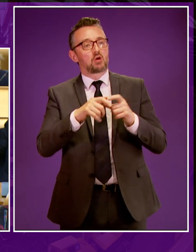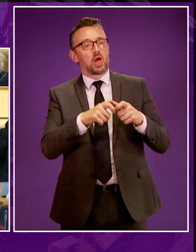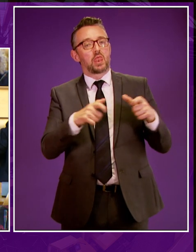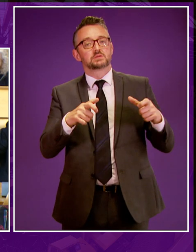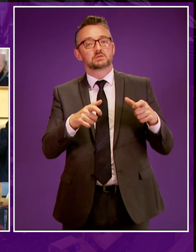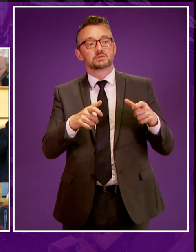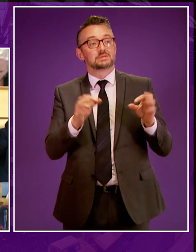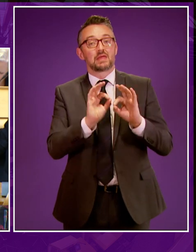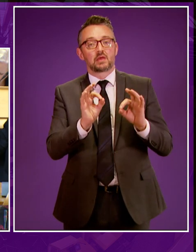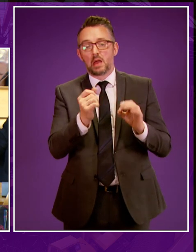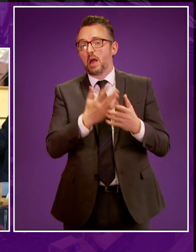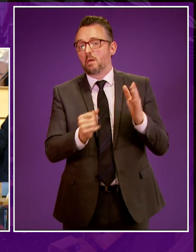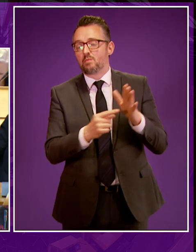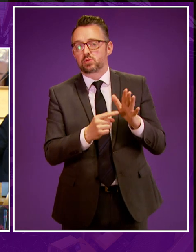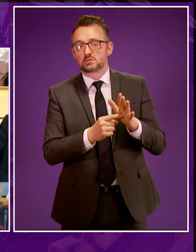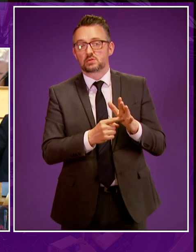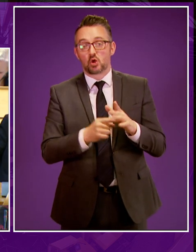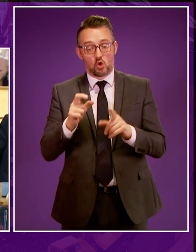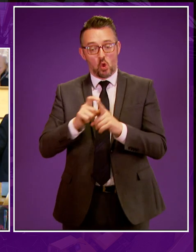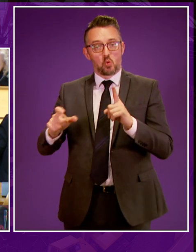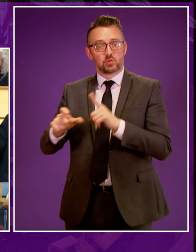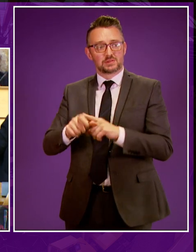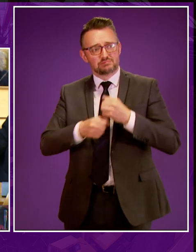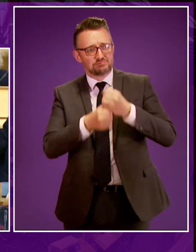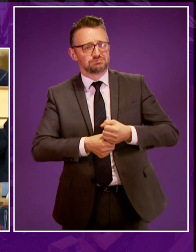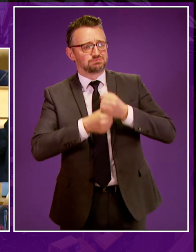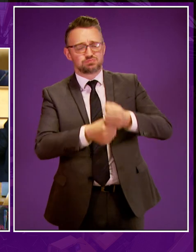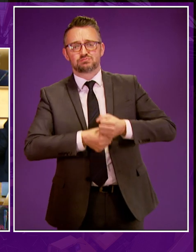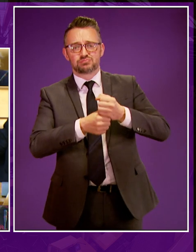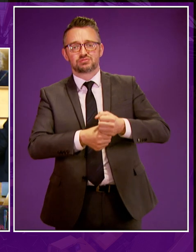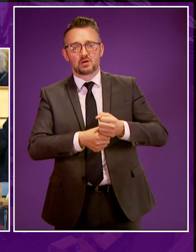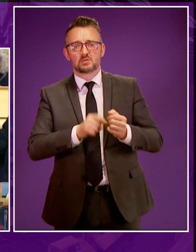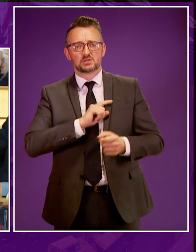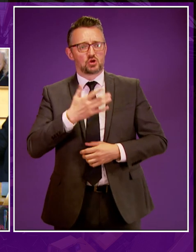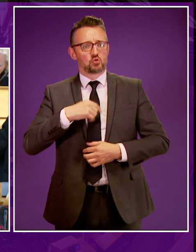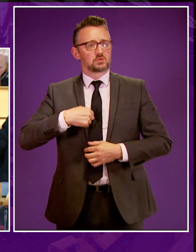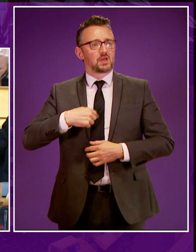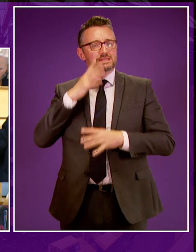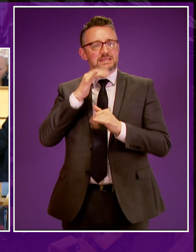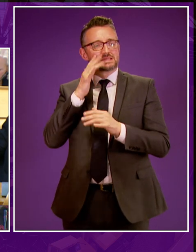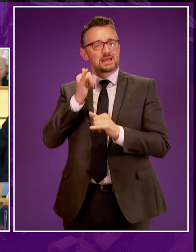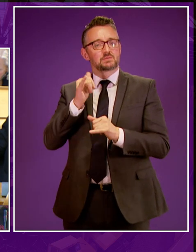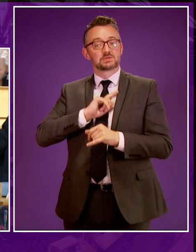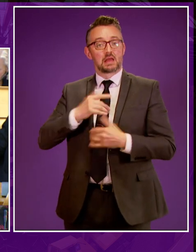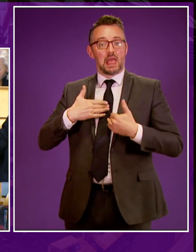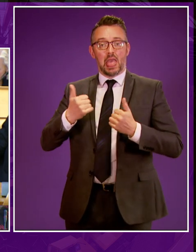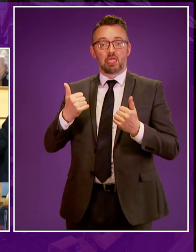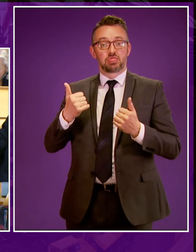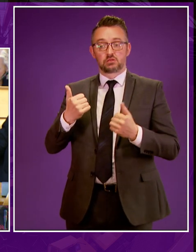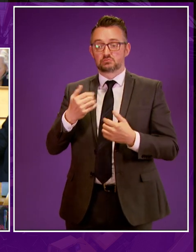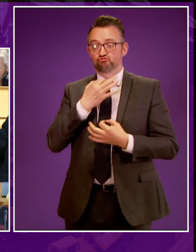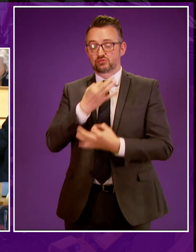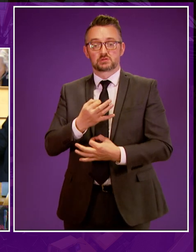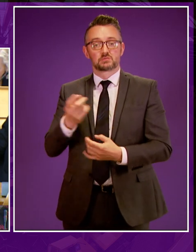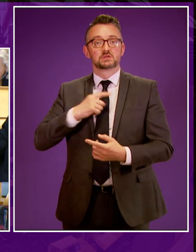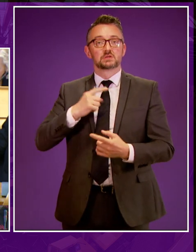fracking is an important point. Communities have rightly campaigned against acting as guinea pigs for the potential health risks, the air and water